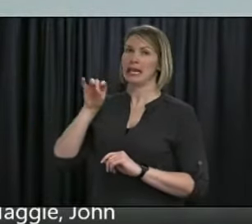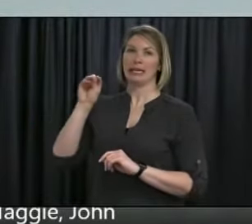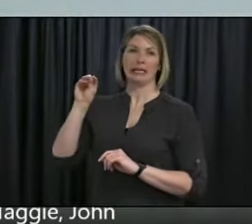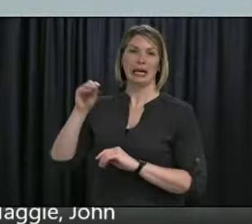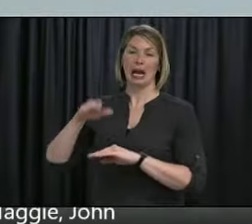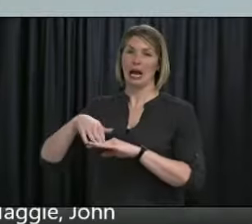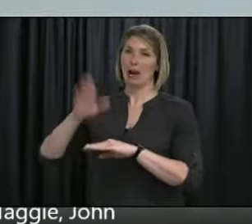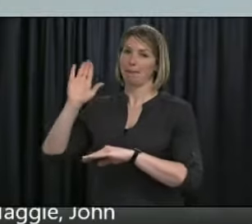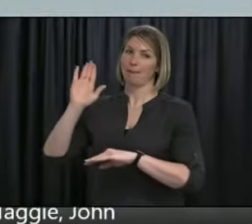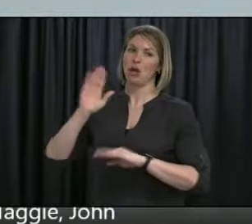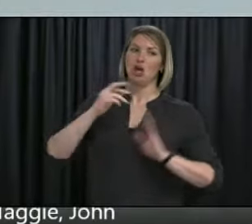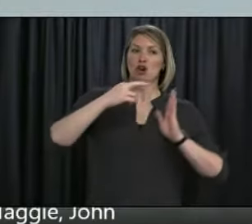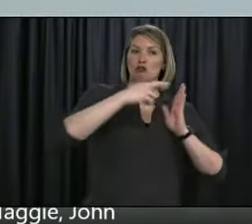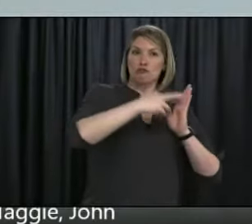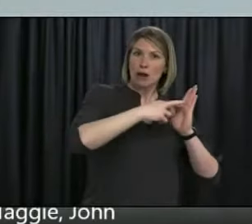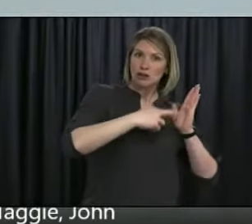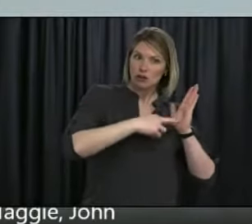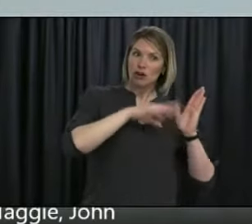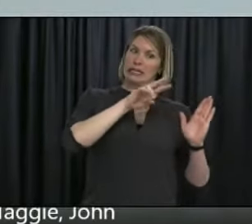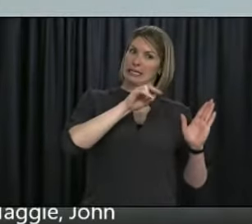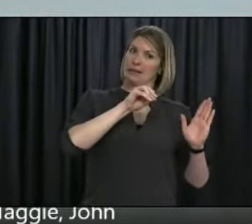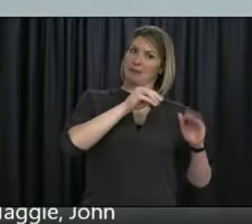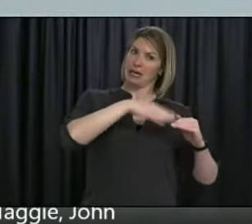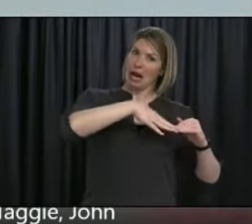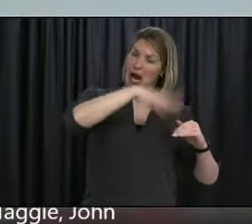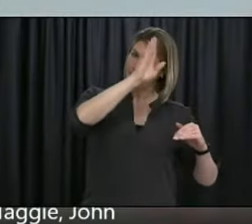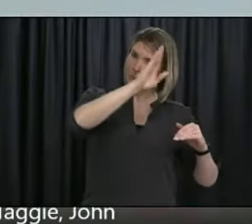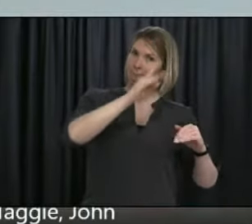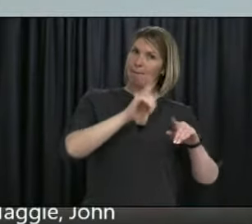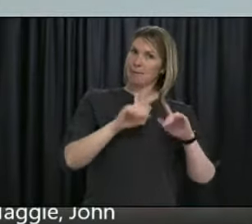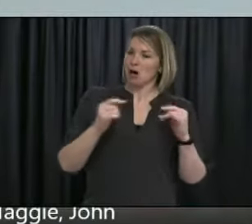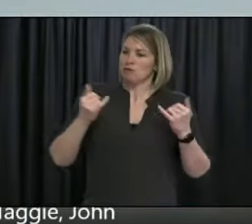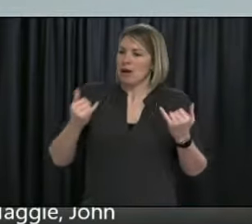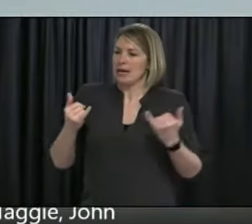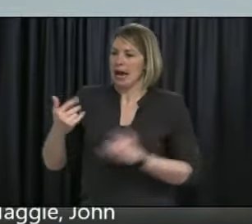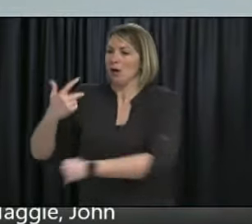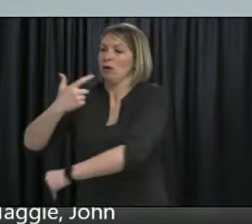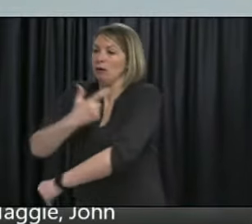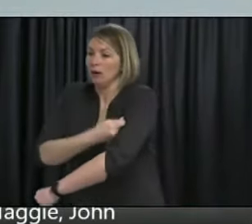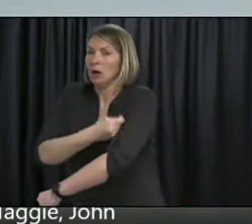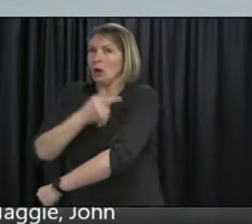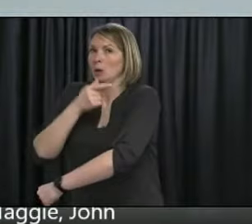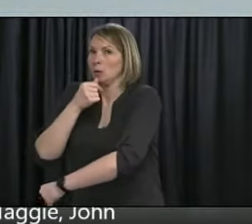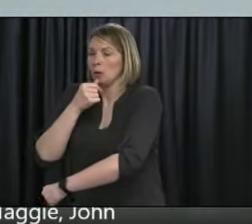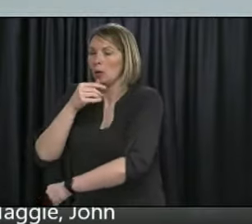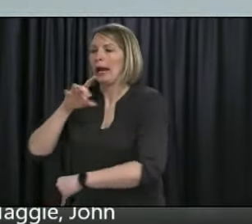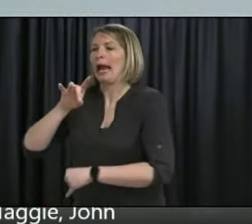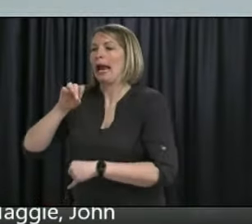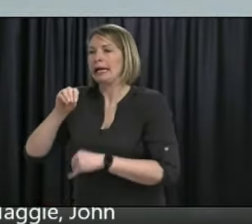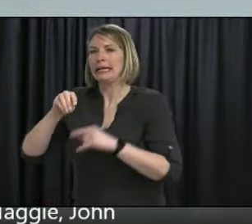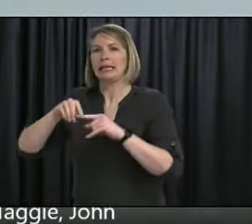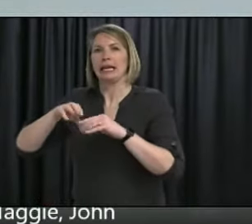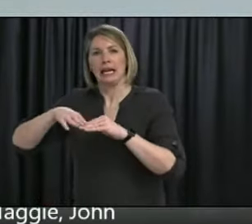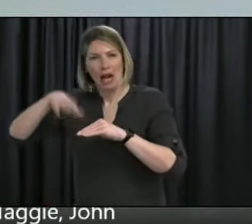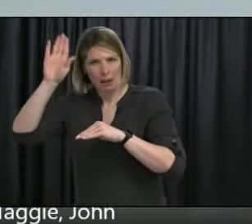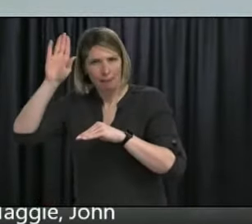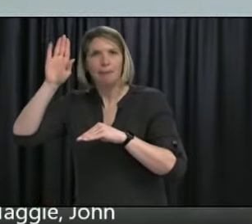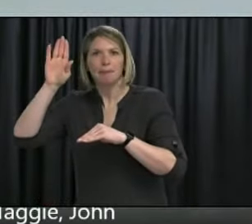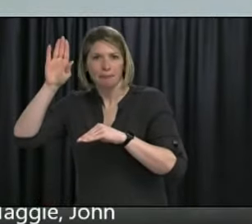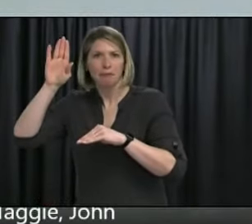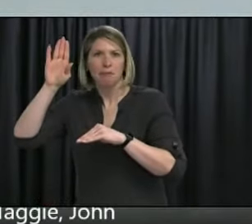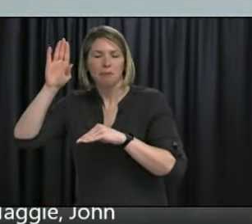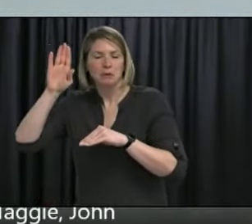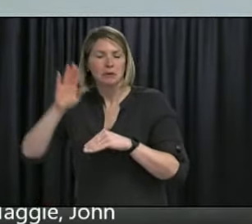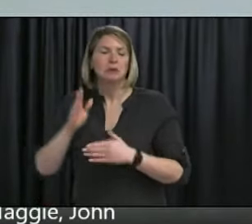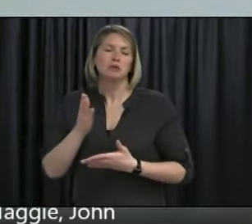but currently administering 85 and 80-year-olds and then working back. So there may be some local